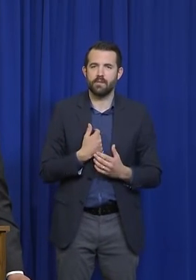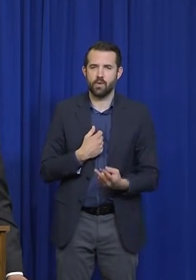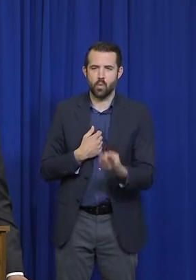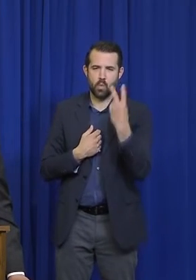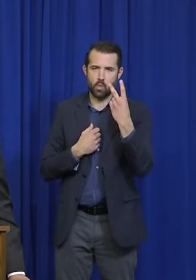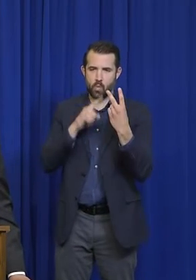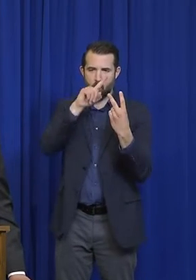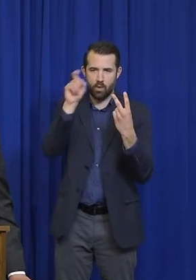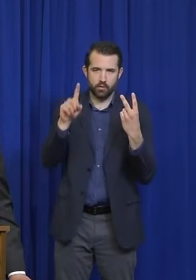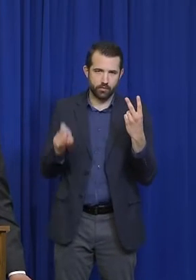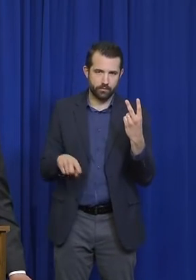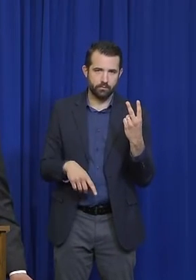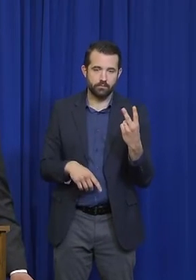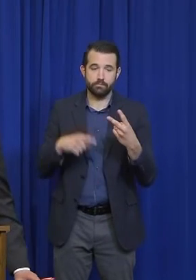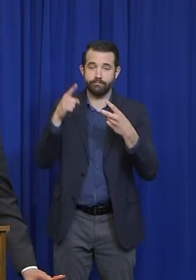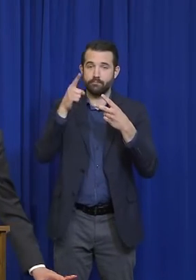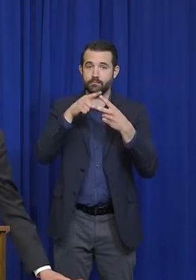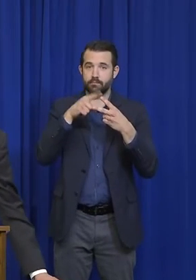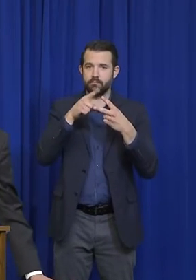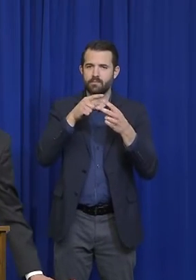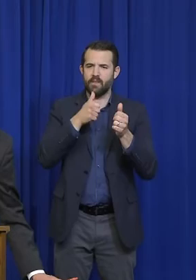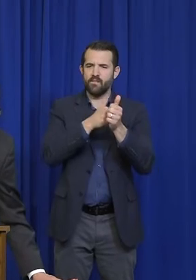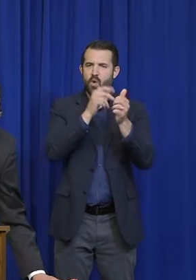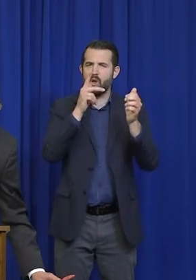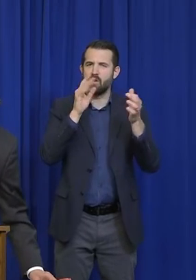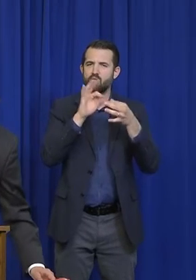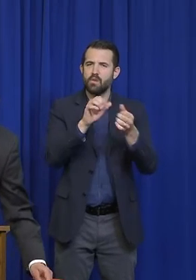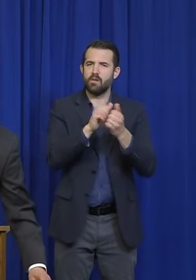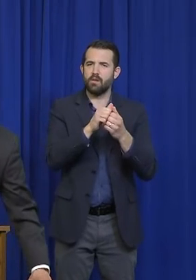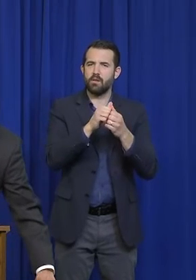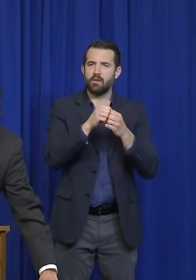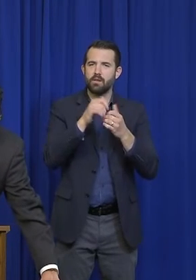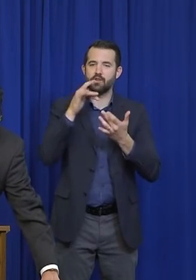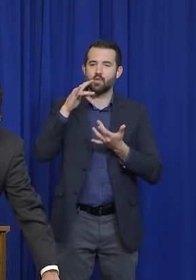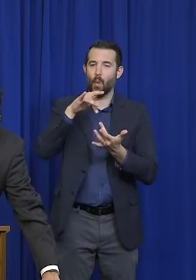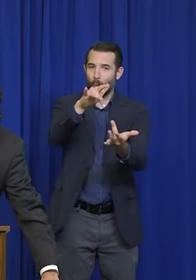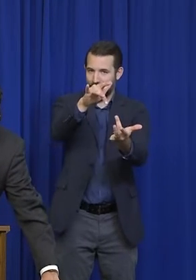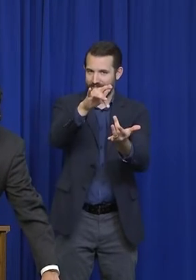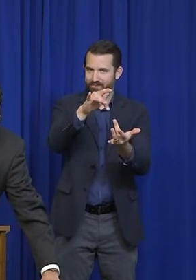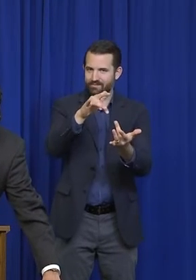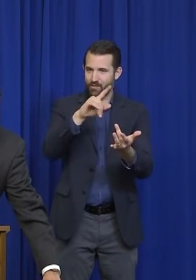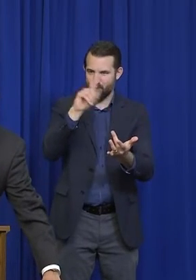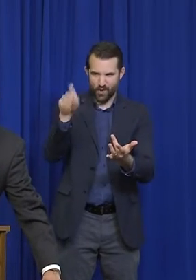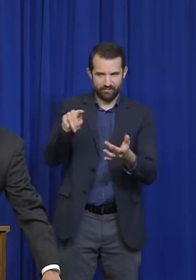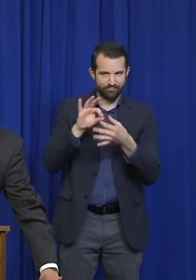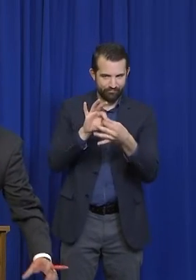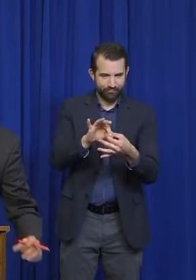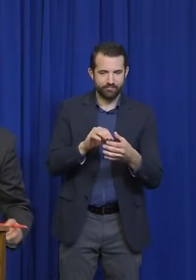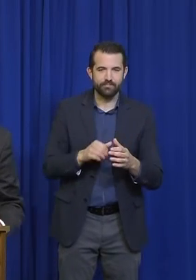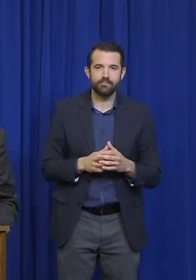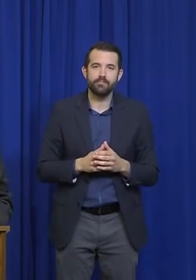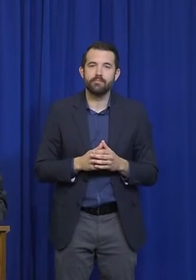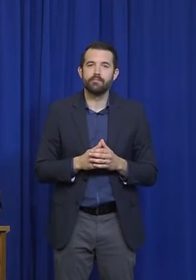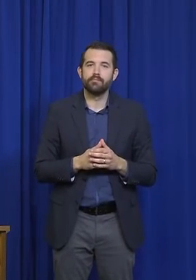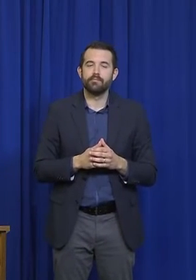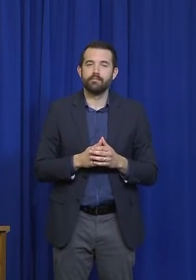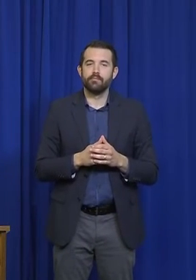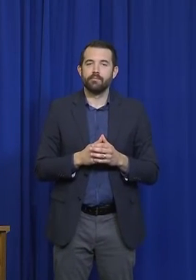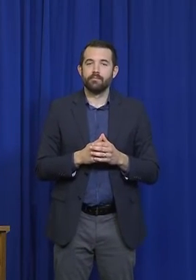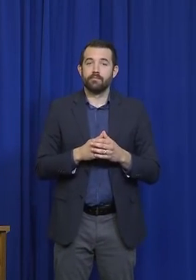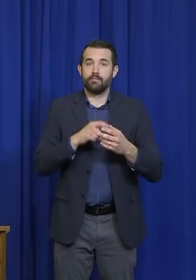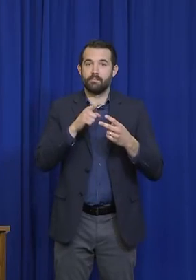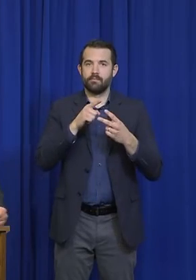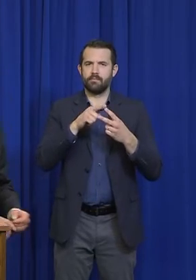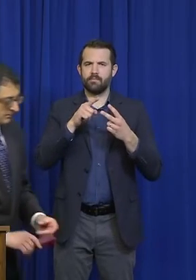One is a follow-up on the tourism question, which I would say this sounds